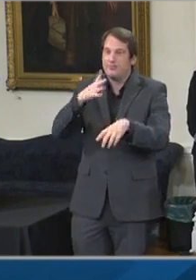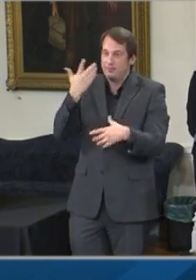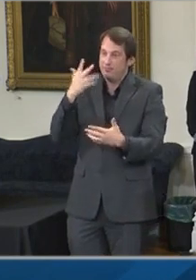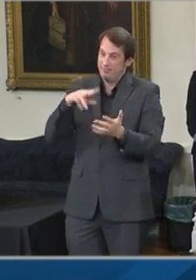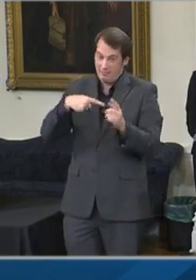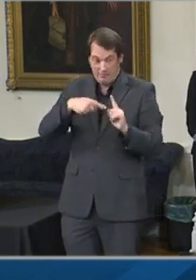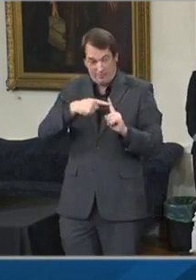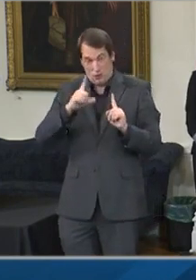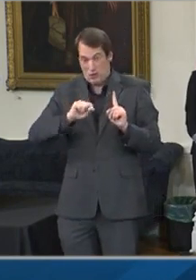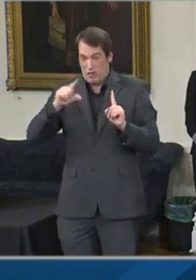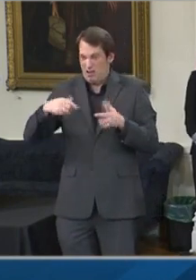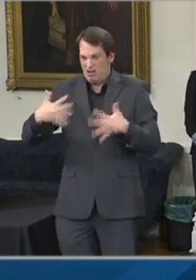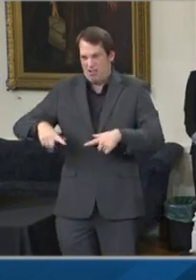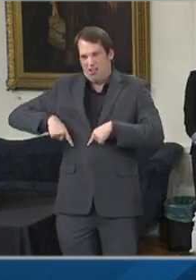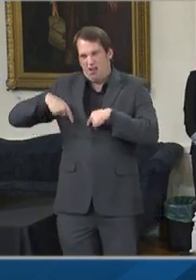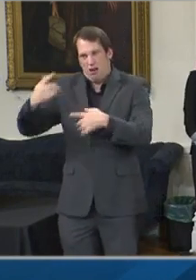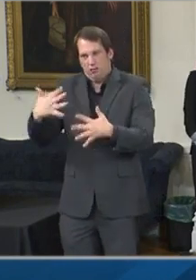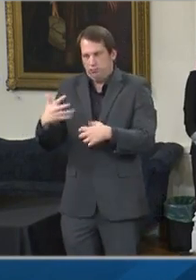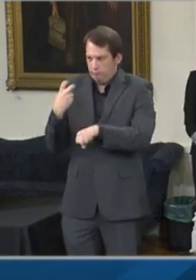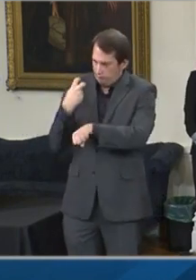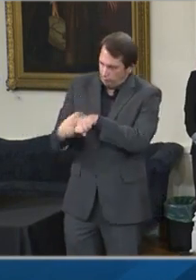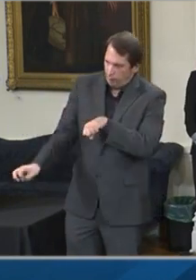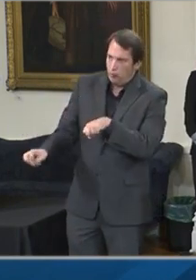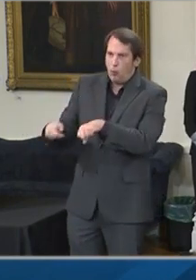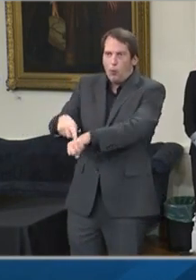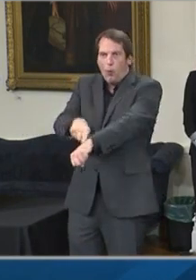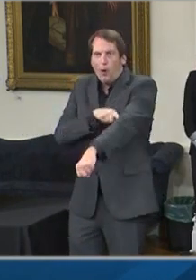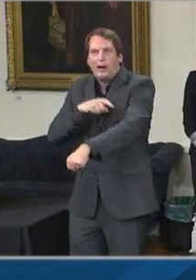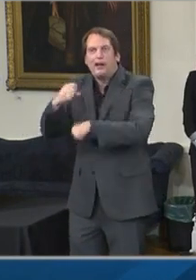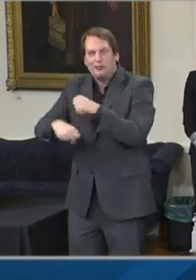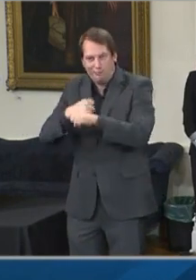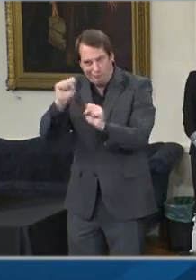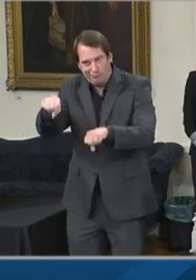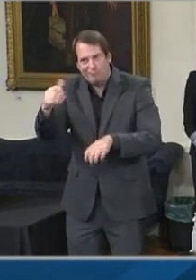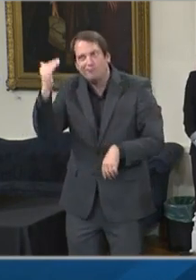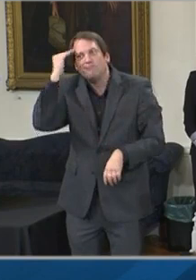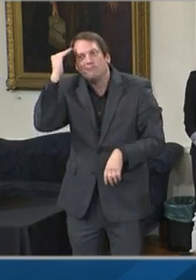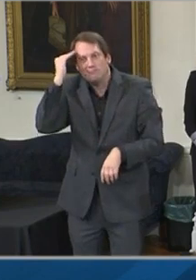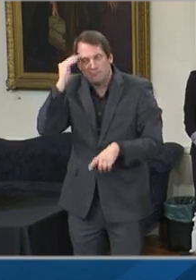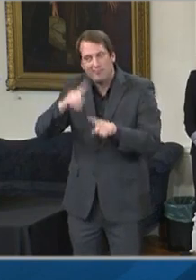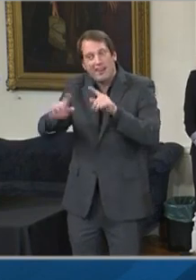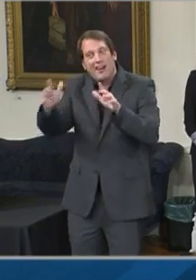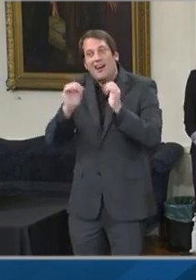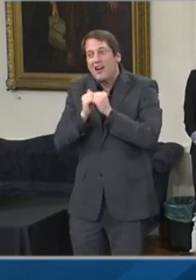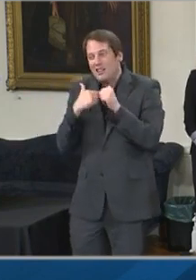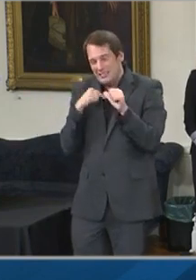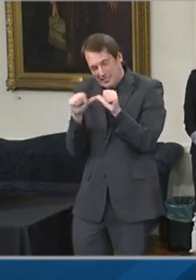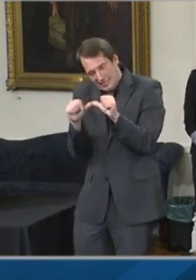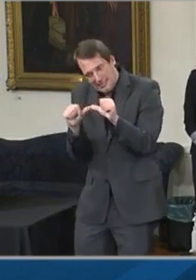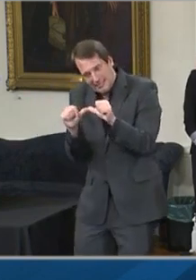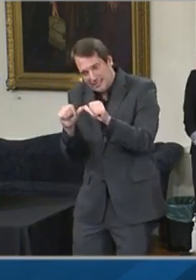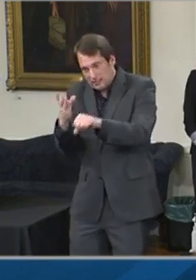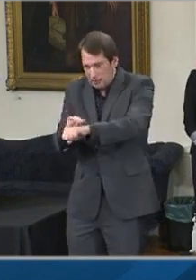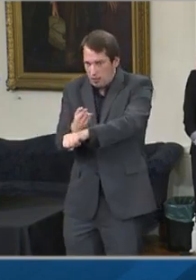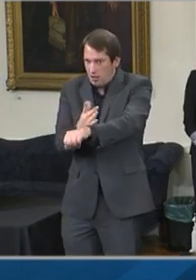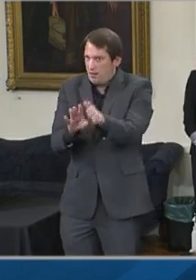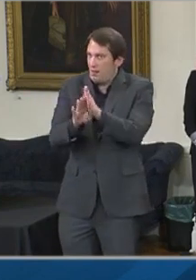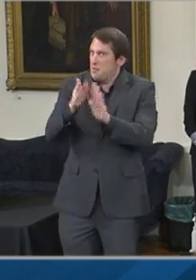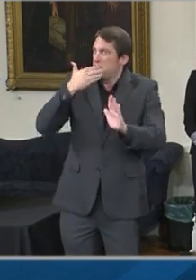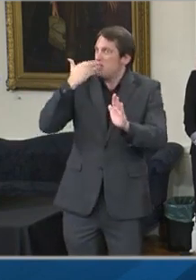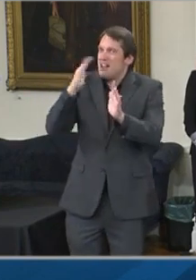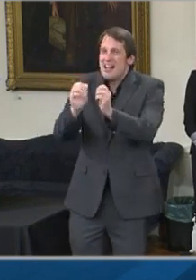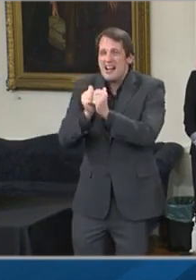But the only way that we can continue to make progress is by all of us doing our part and looking out for one another.